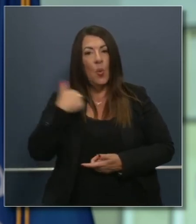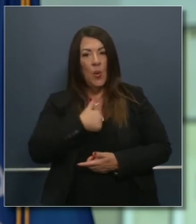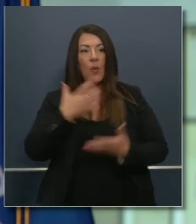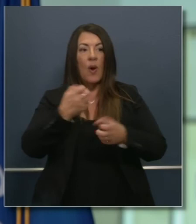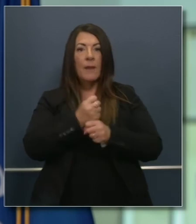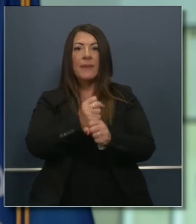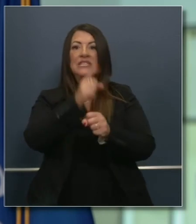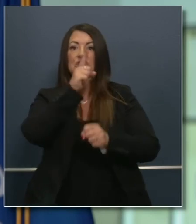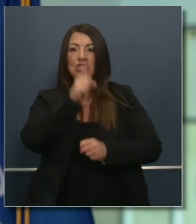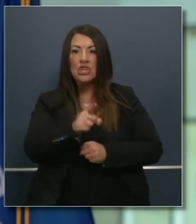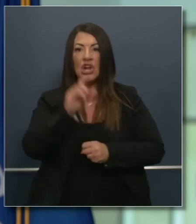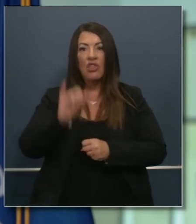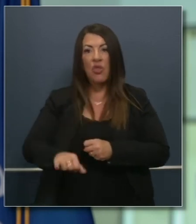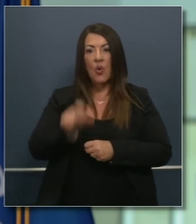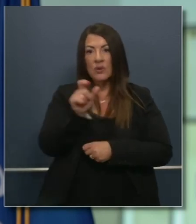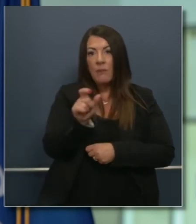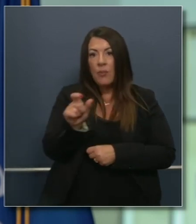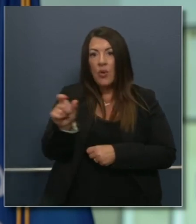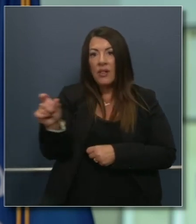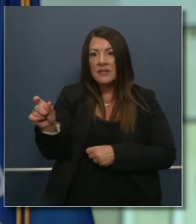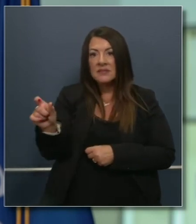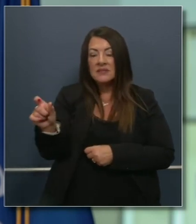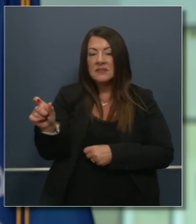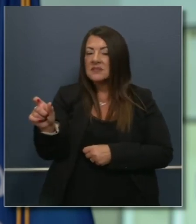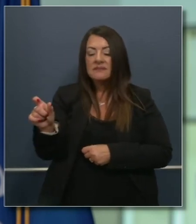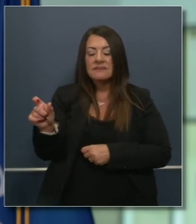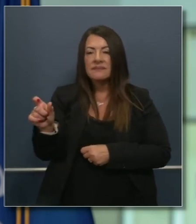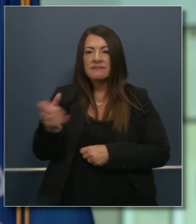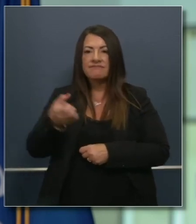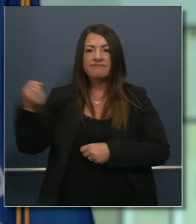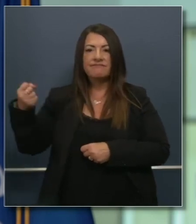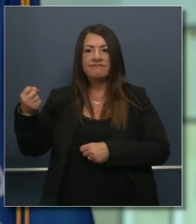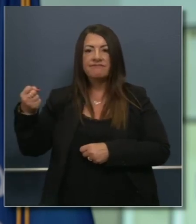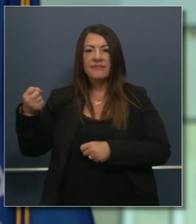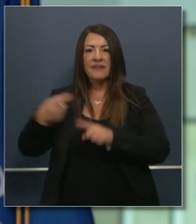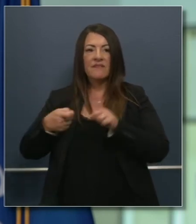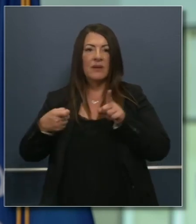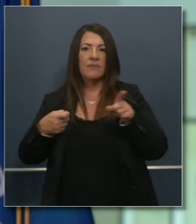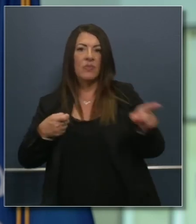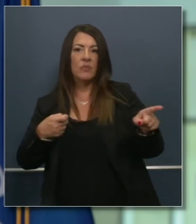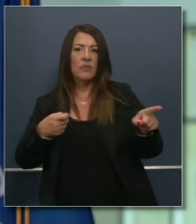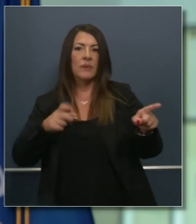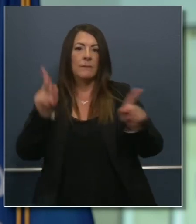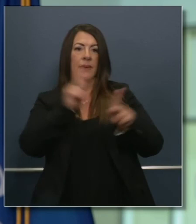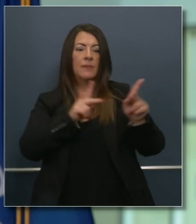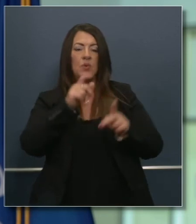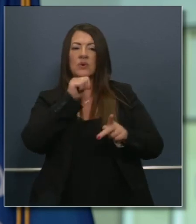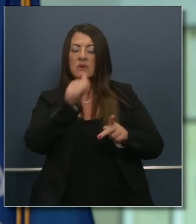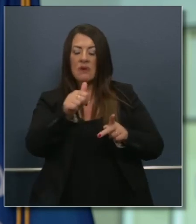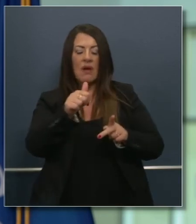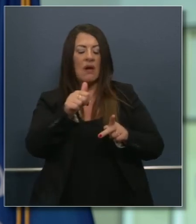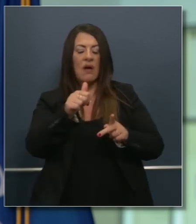dangerous components out of the hands of people that otherwise should not be afforded that fundamental